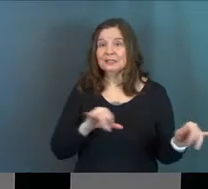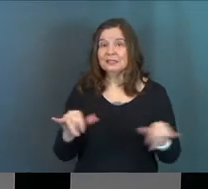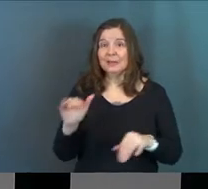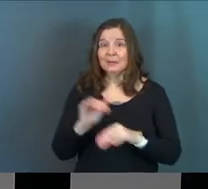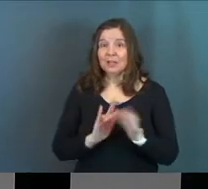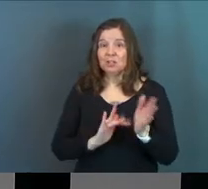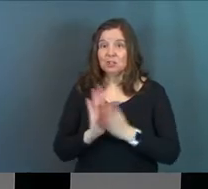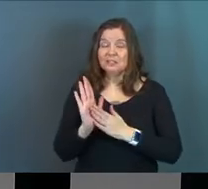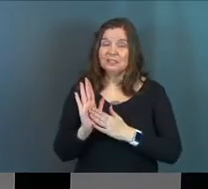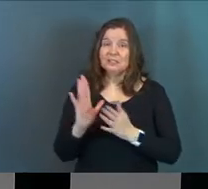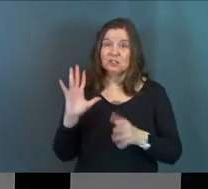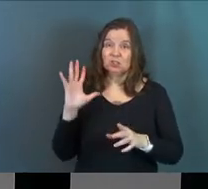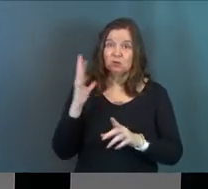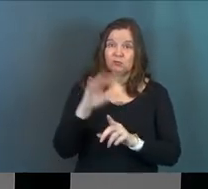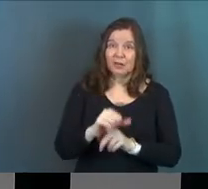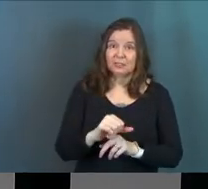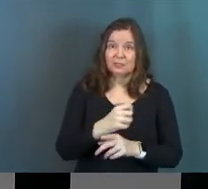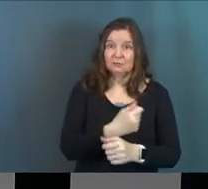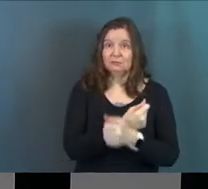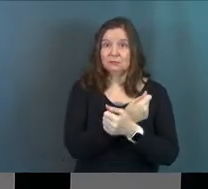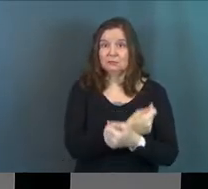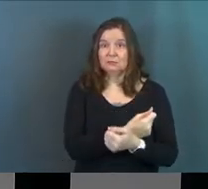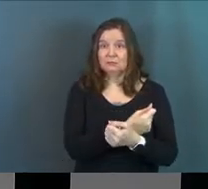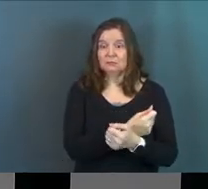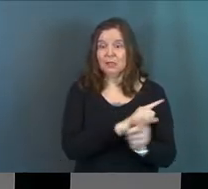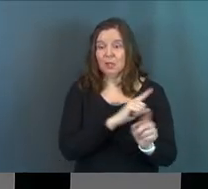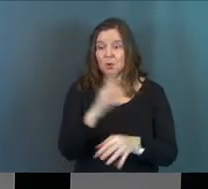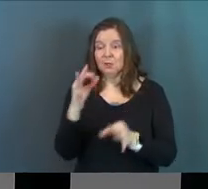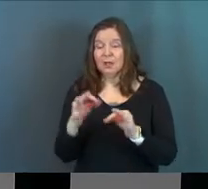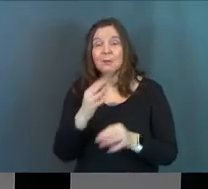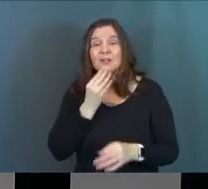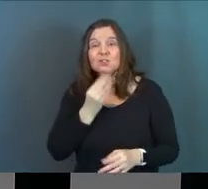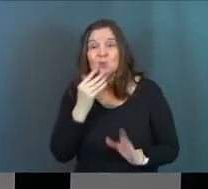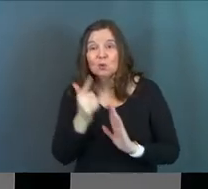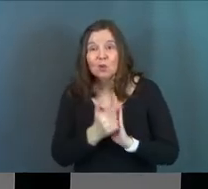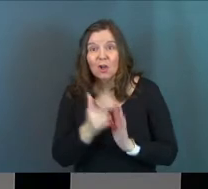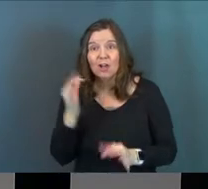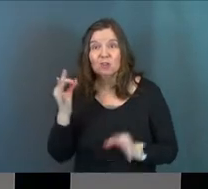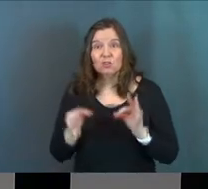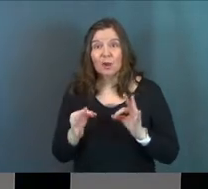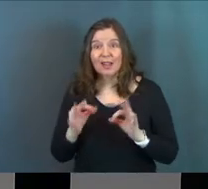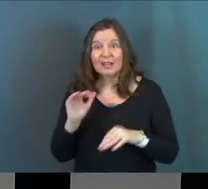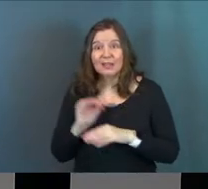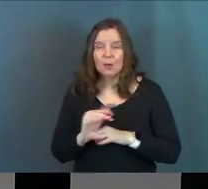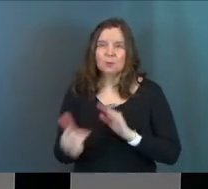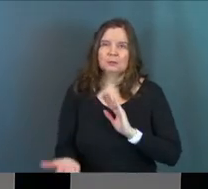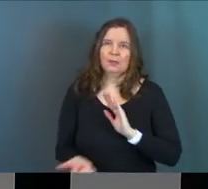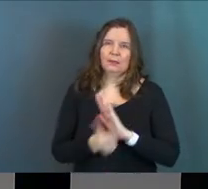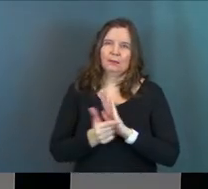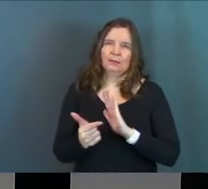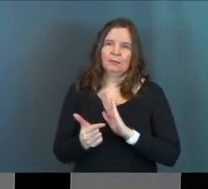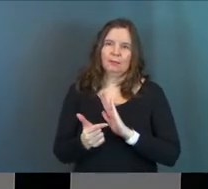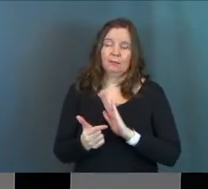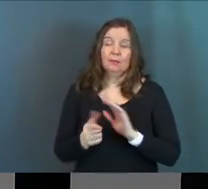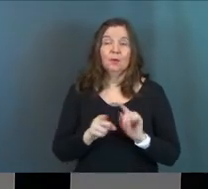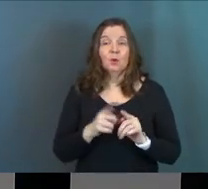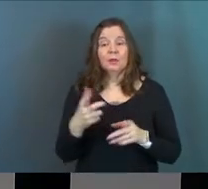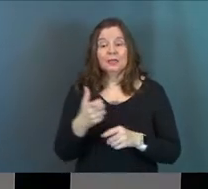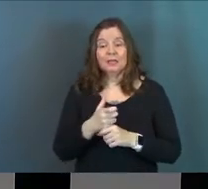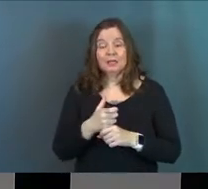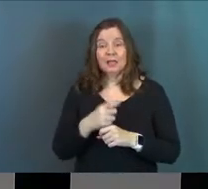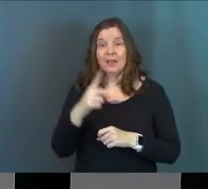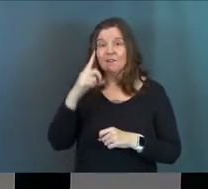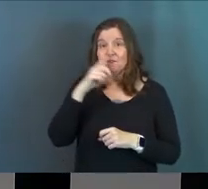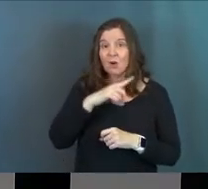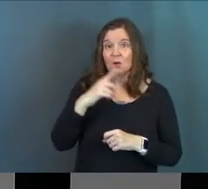night Jesus is arrested, they take him to trial at night. In Jewish law, a trial at night was illegal. So not only are they getting